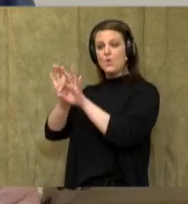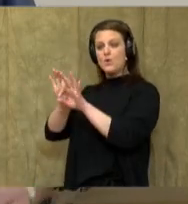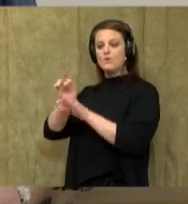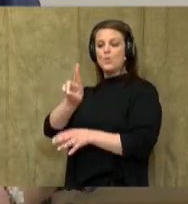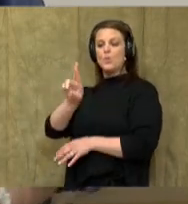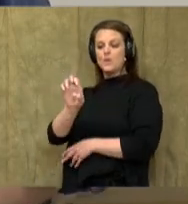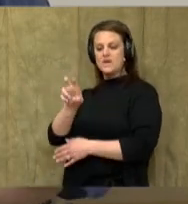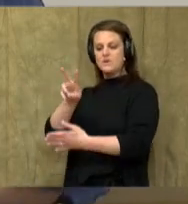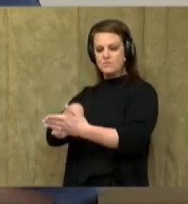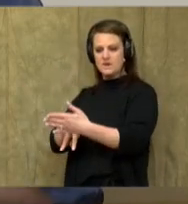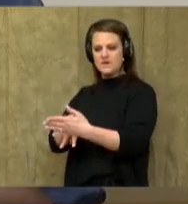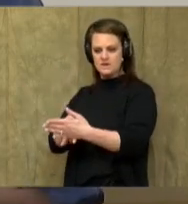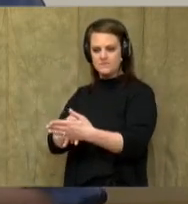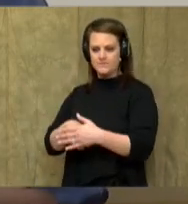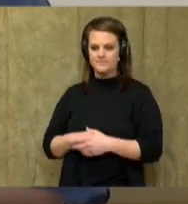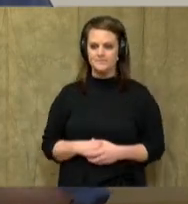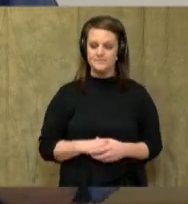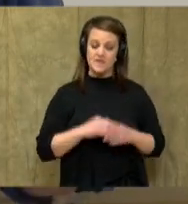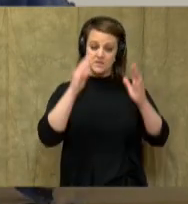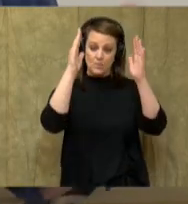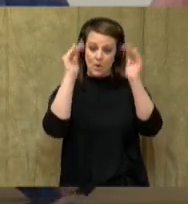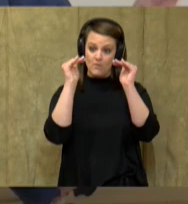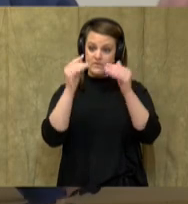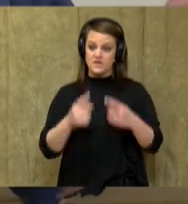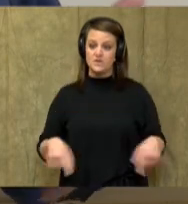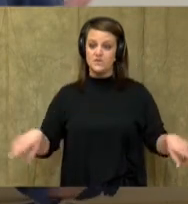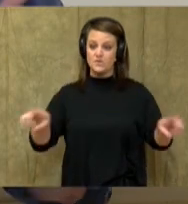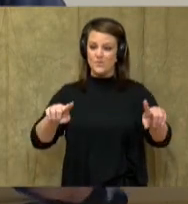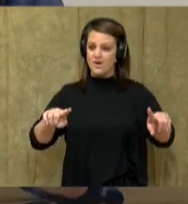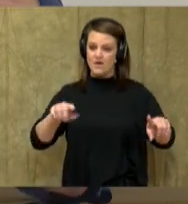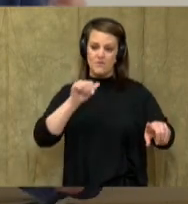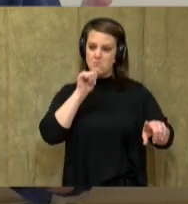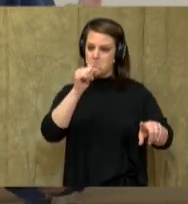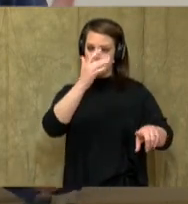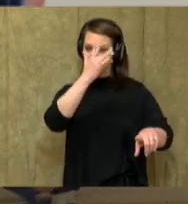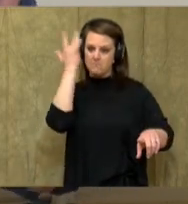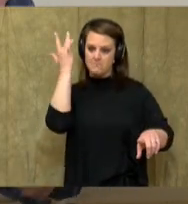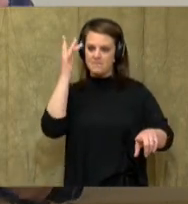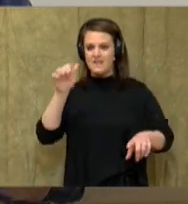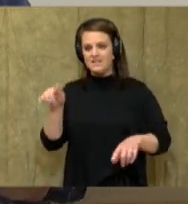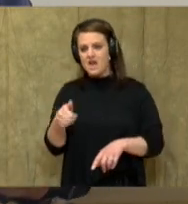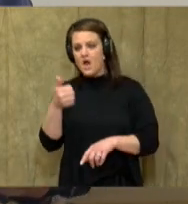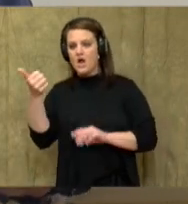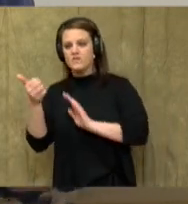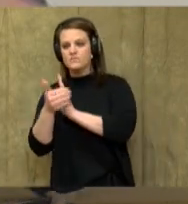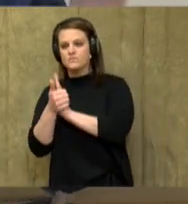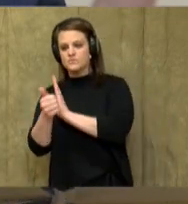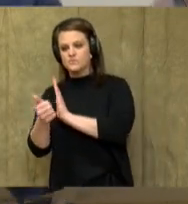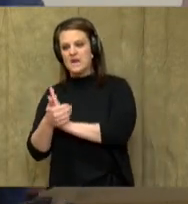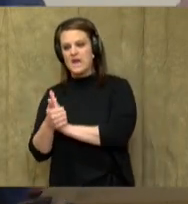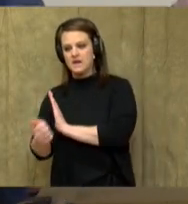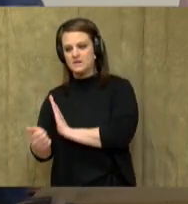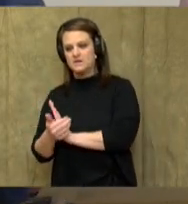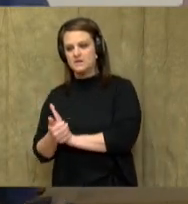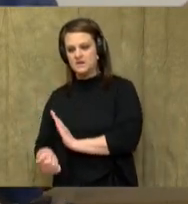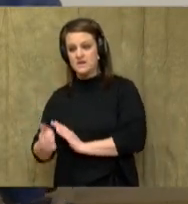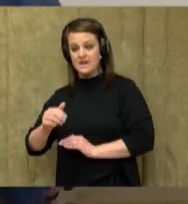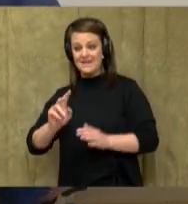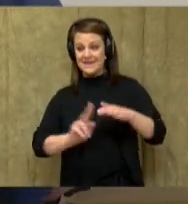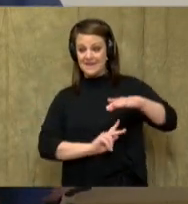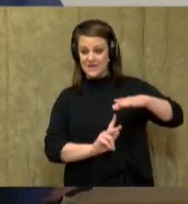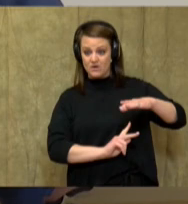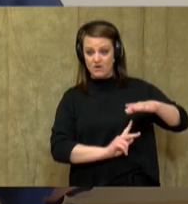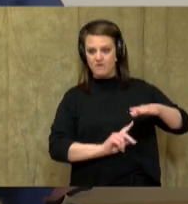reread strategy. So hopefully, boys and girls, you're not forgetting any of these other reading strategy that your kindergarten